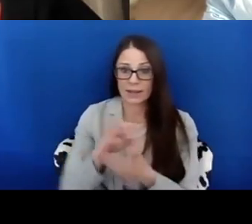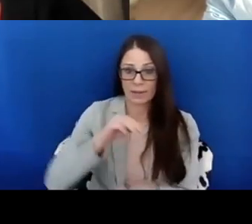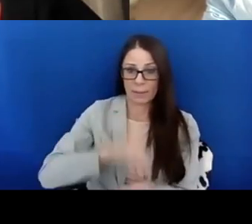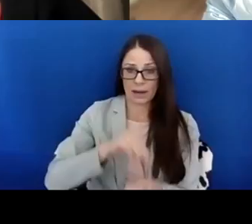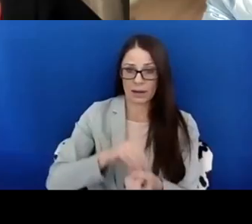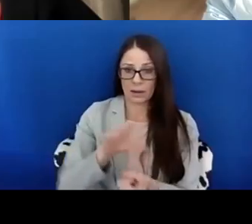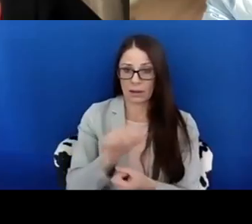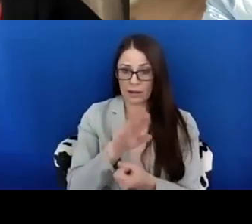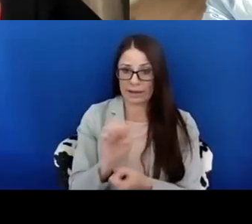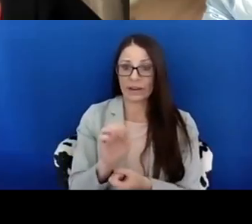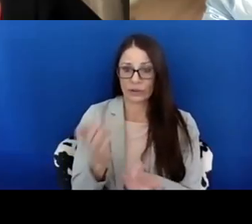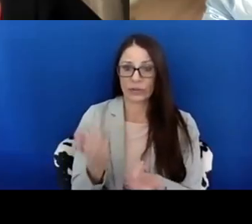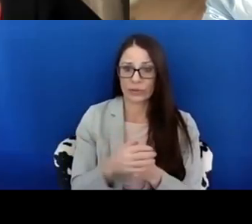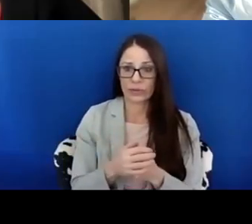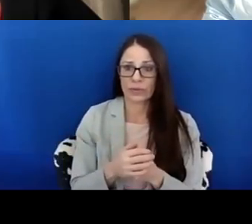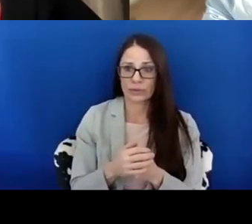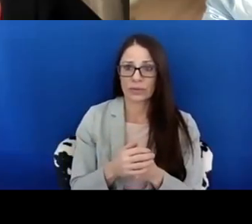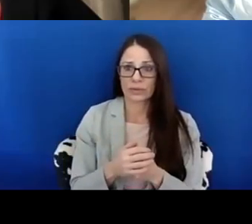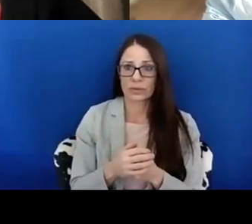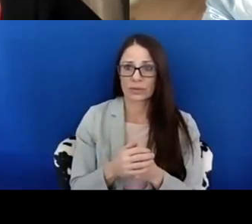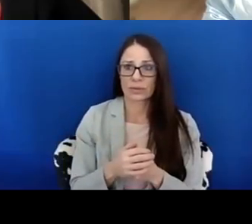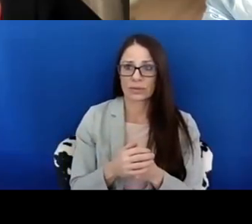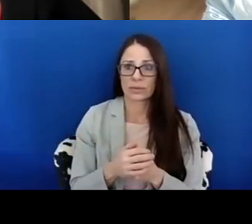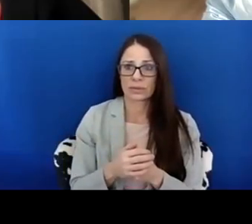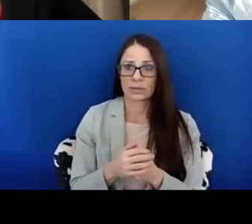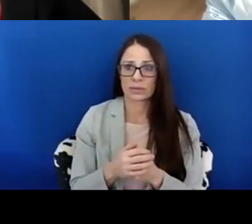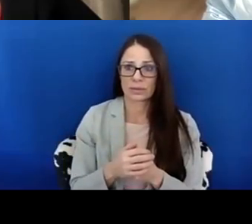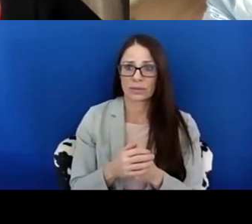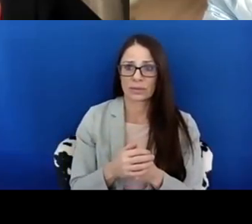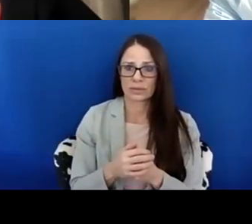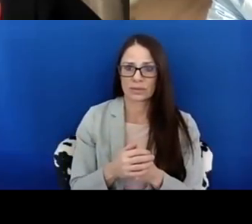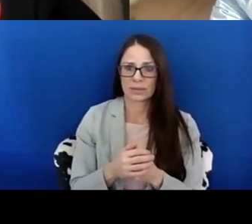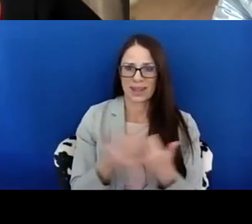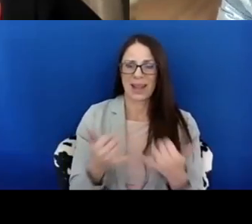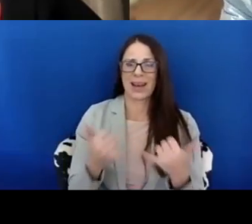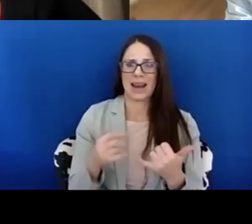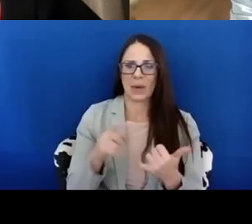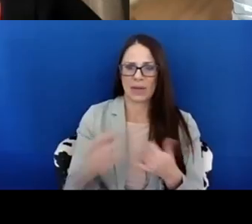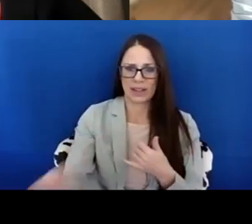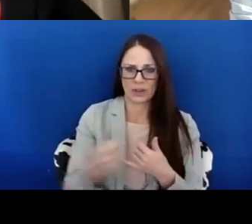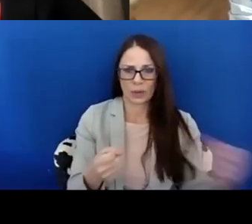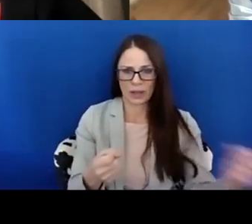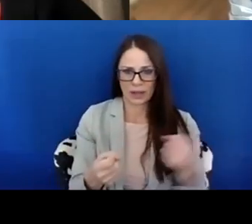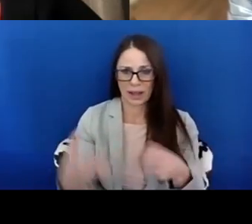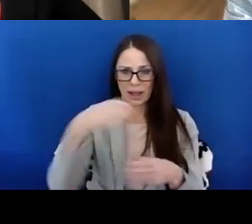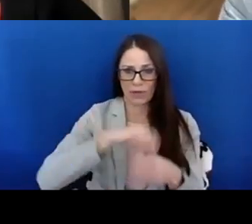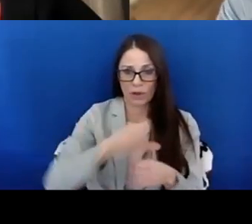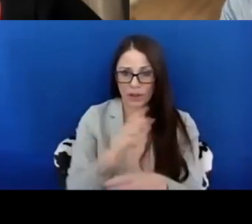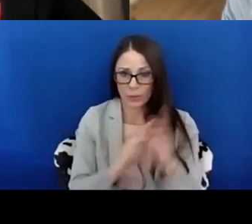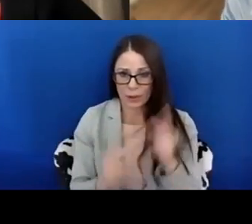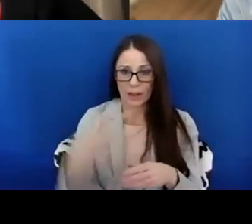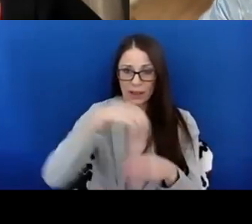of kind of assessing, involving others in assessment, the